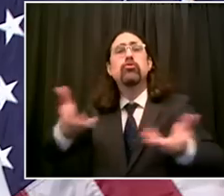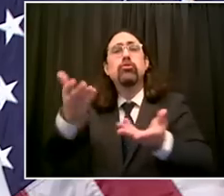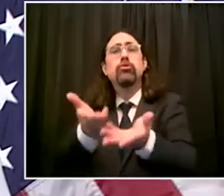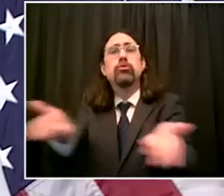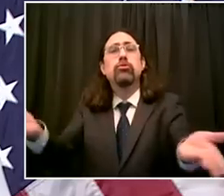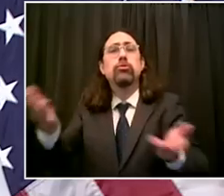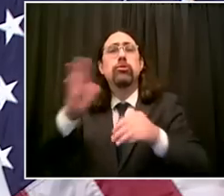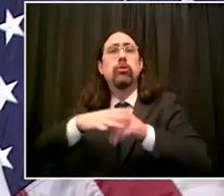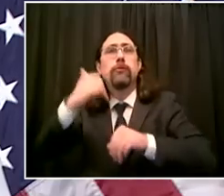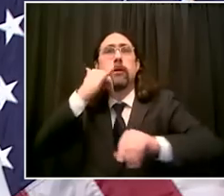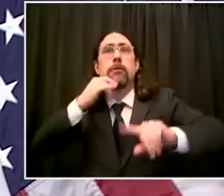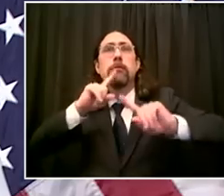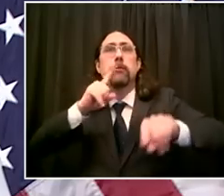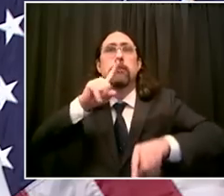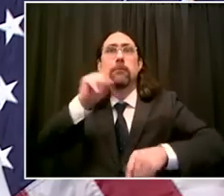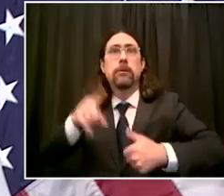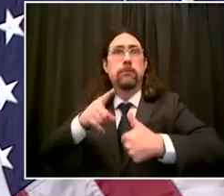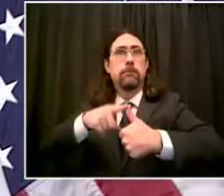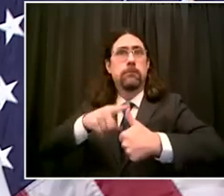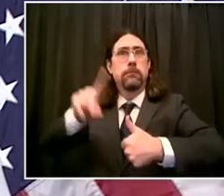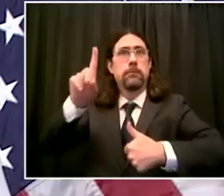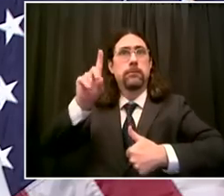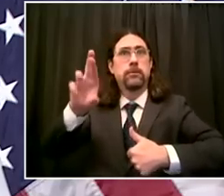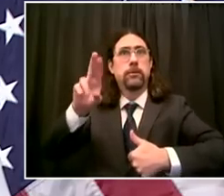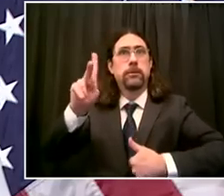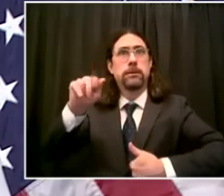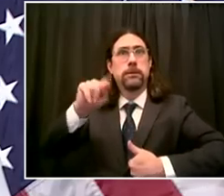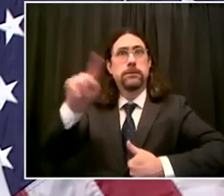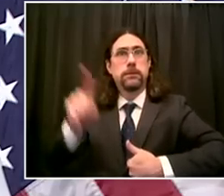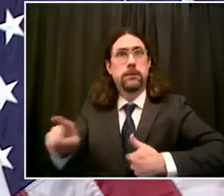with that i will start with steve from westwood one news